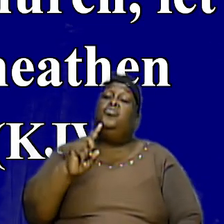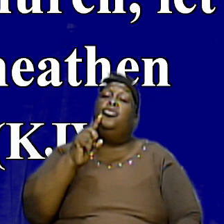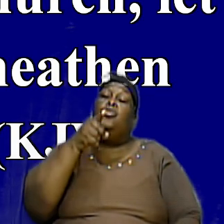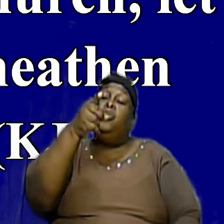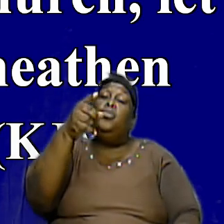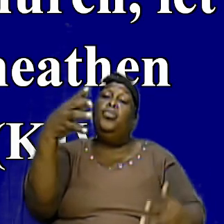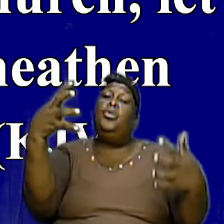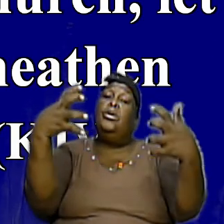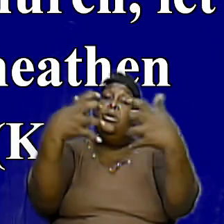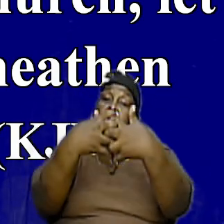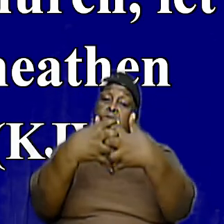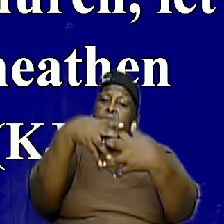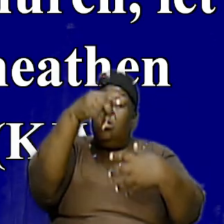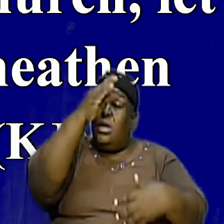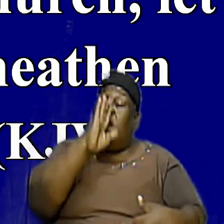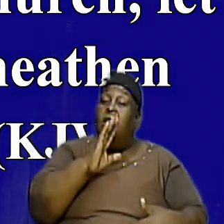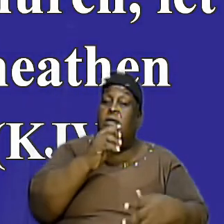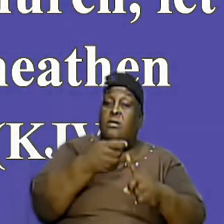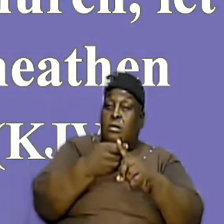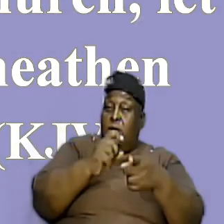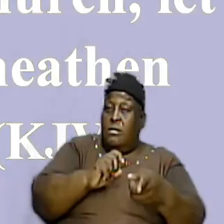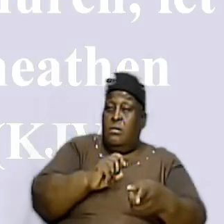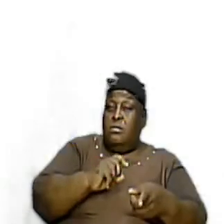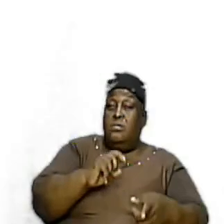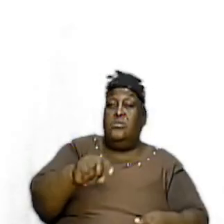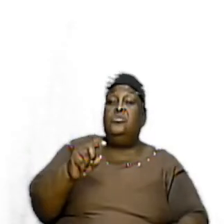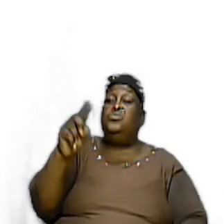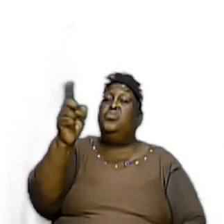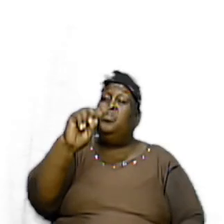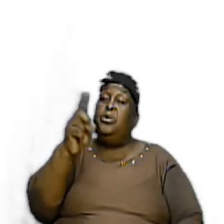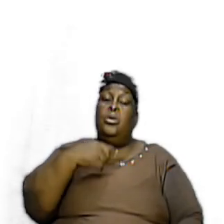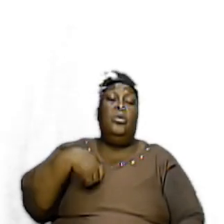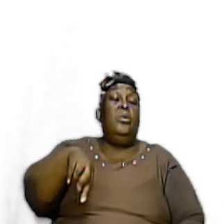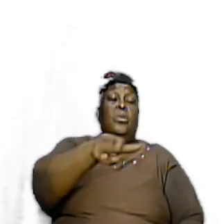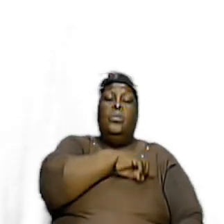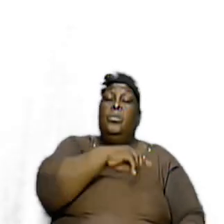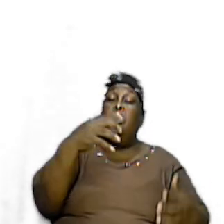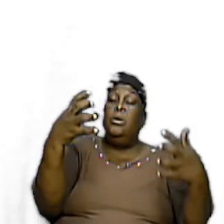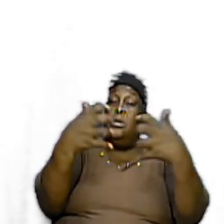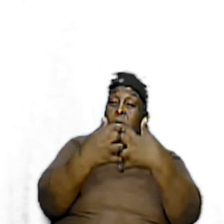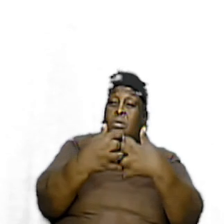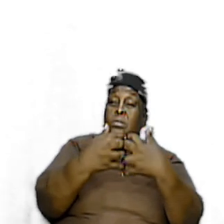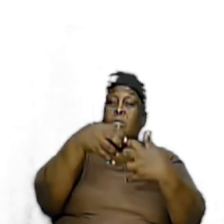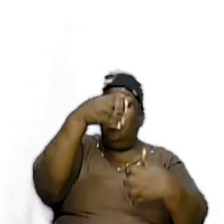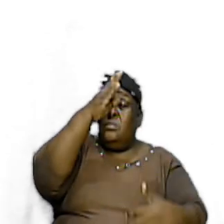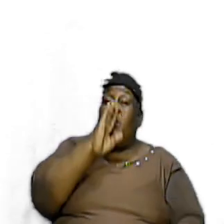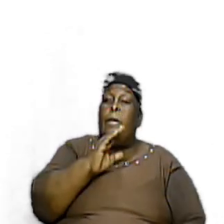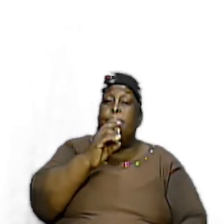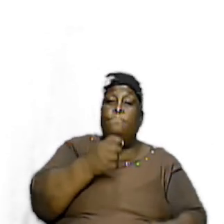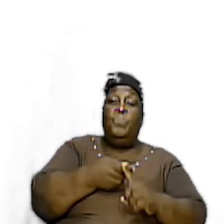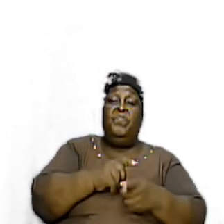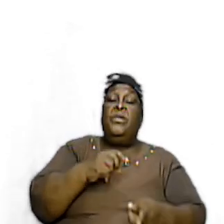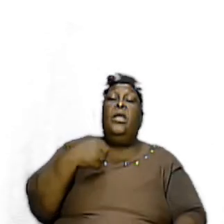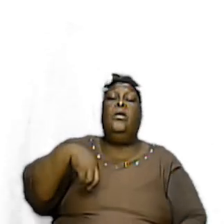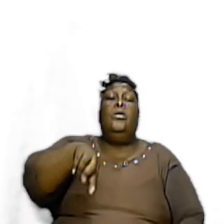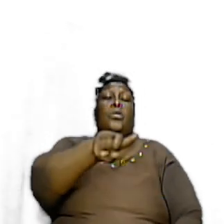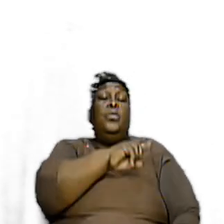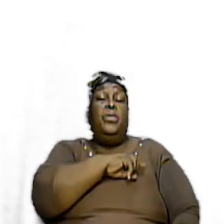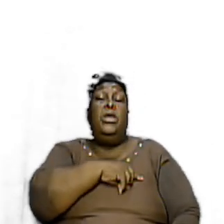To God From This Is Where We Are Connected To God From And We